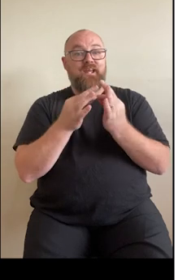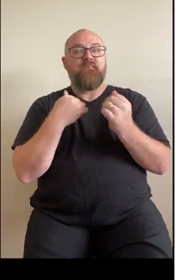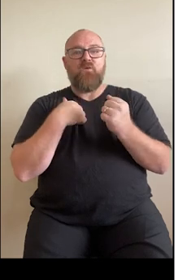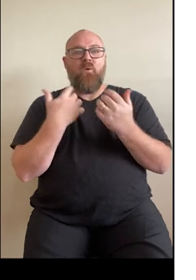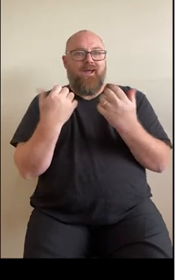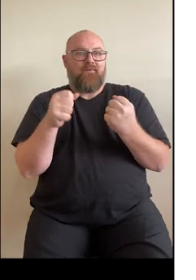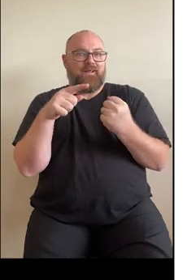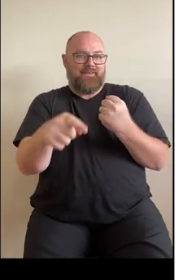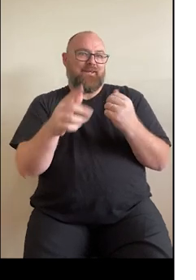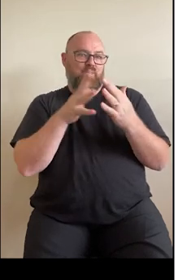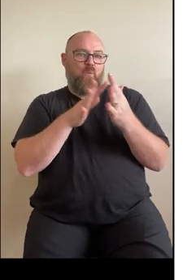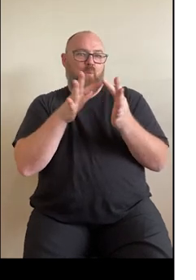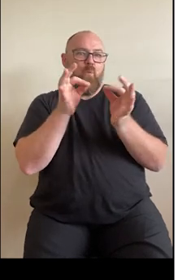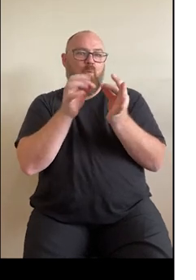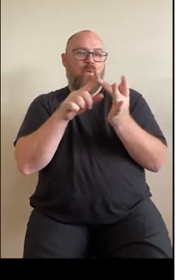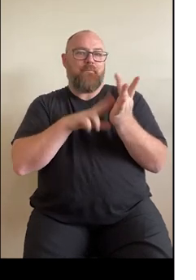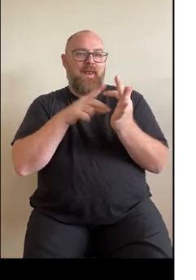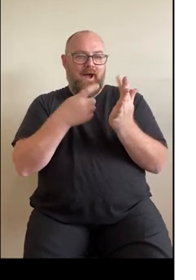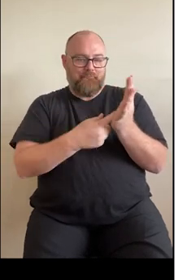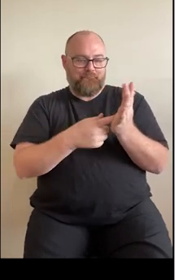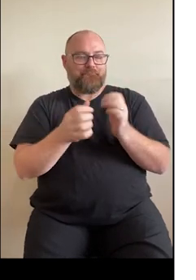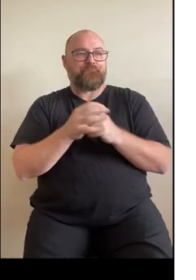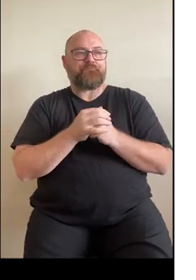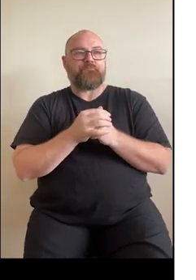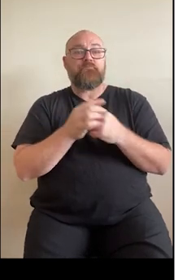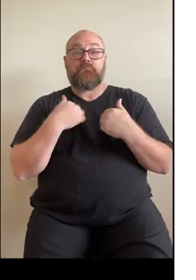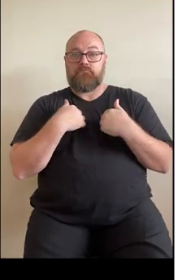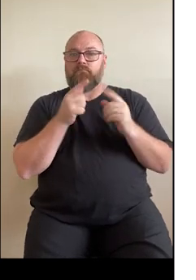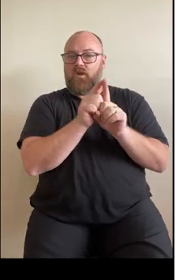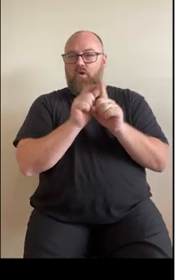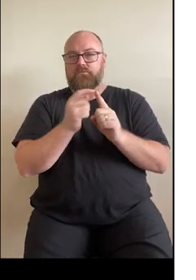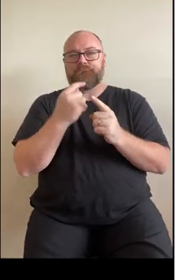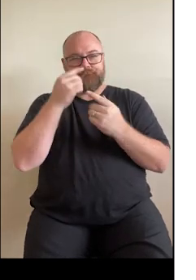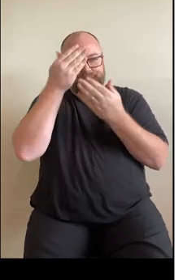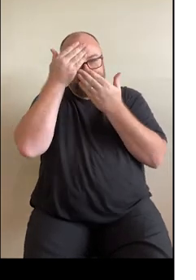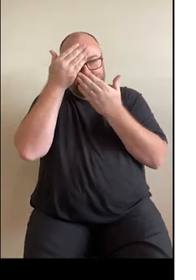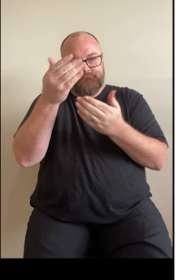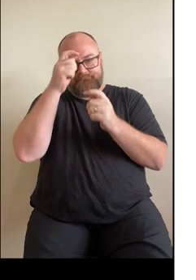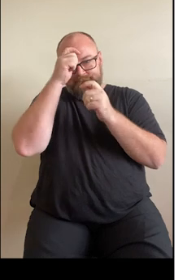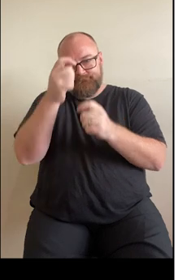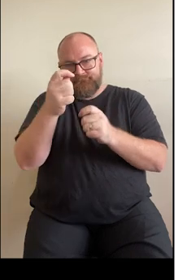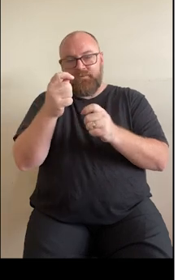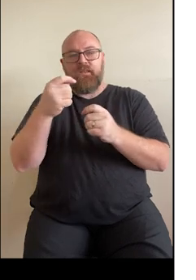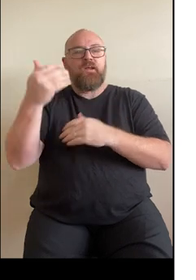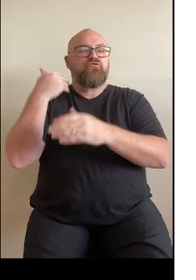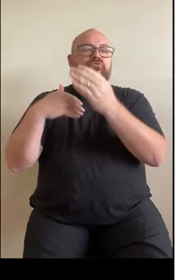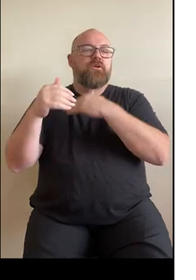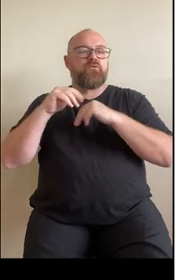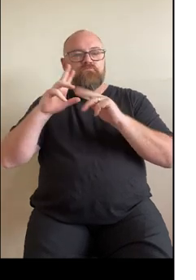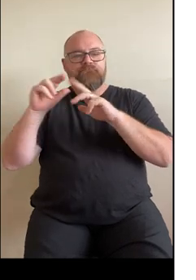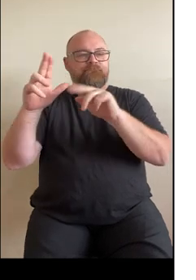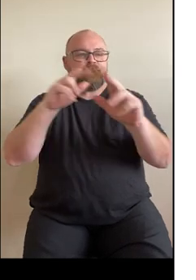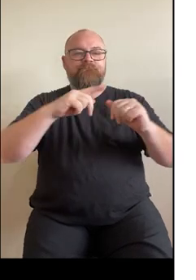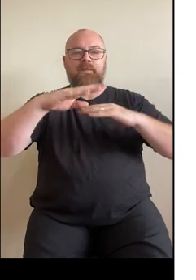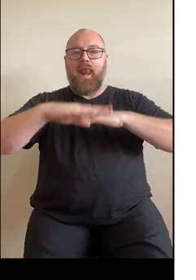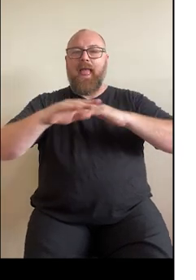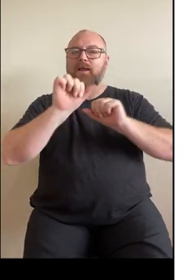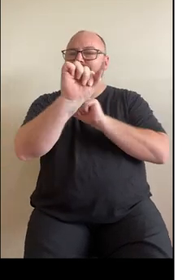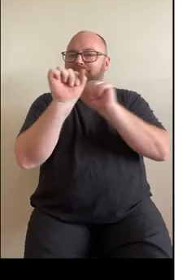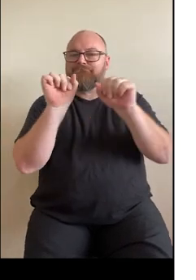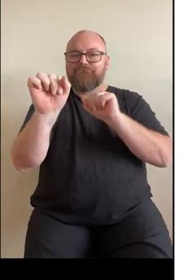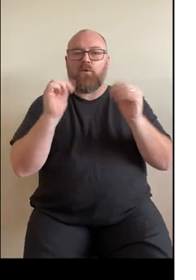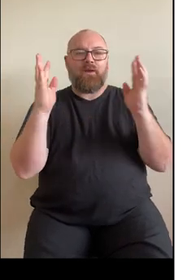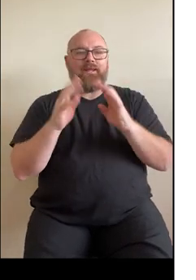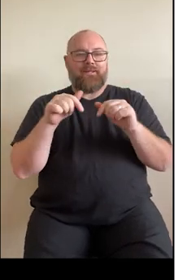with the Heart Foundation. So I'd also like to acknowledge the traditional custodians of the many varied lands on which we gather today,